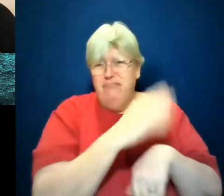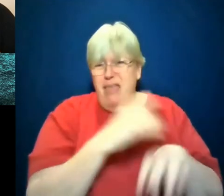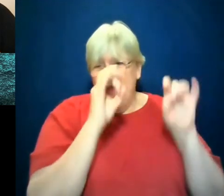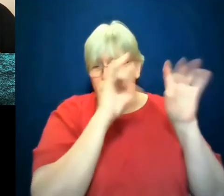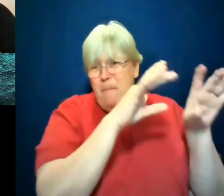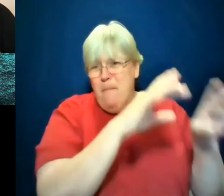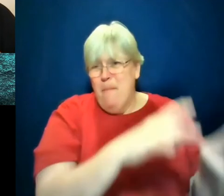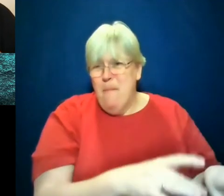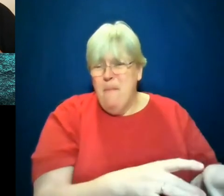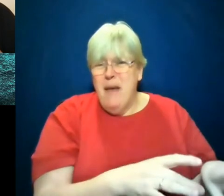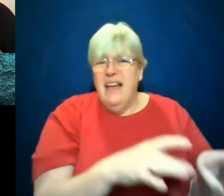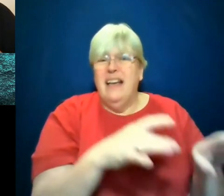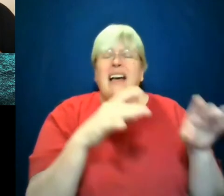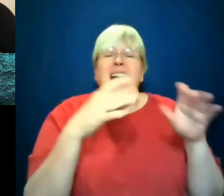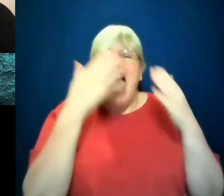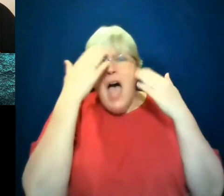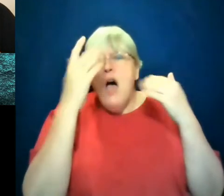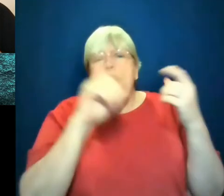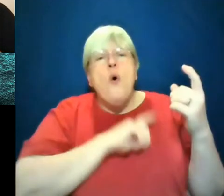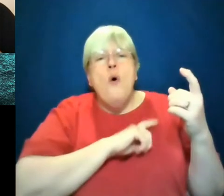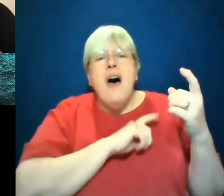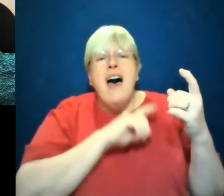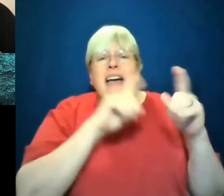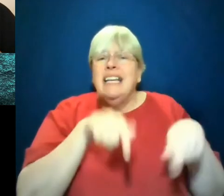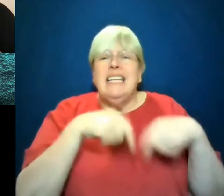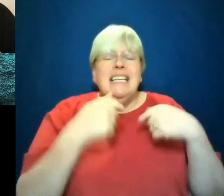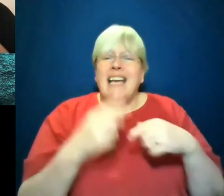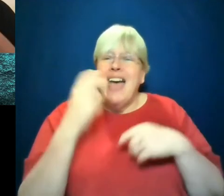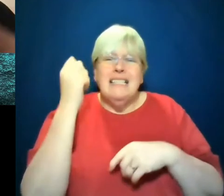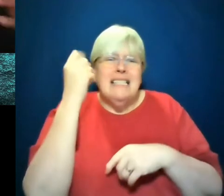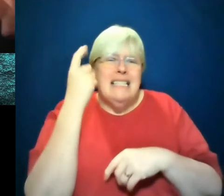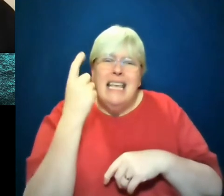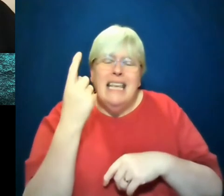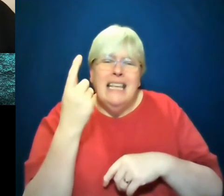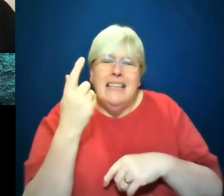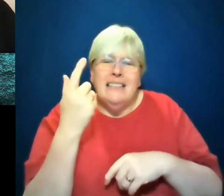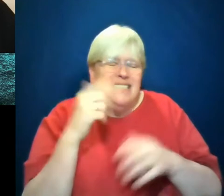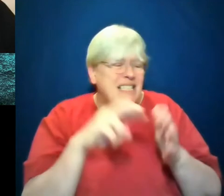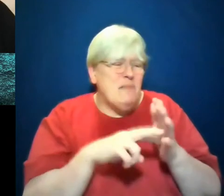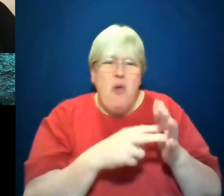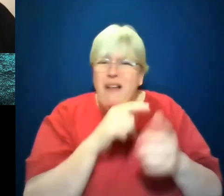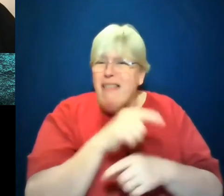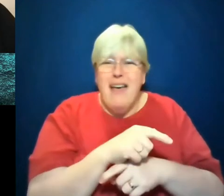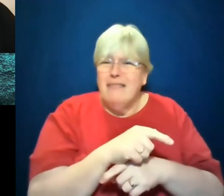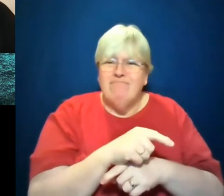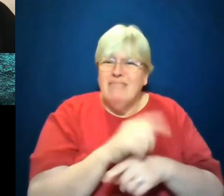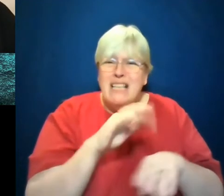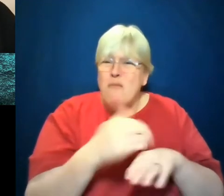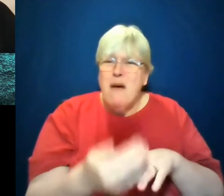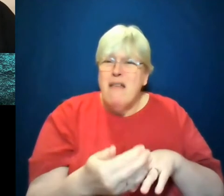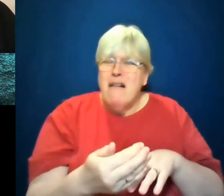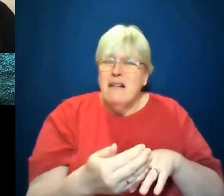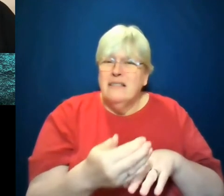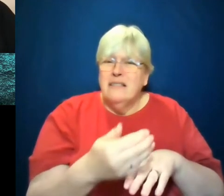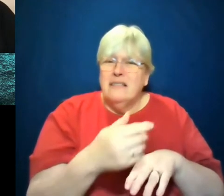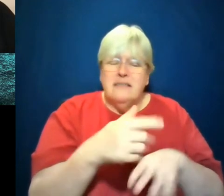there's an inability to see that he's playing that, that he doesn't care. But what he has done that they feel good about is that